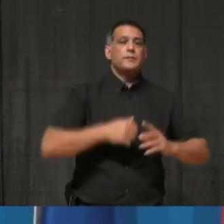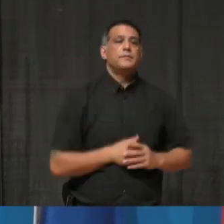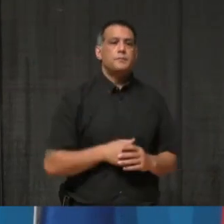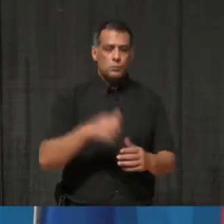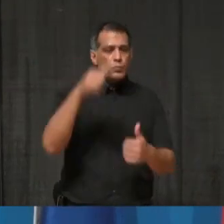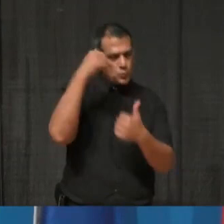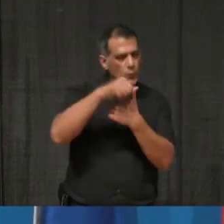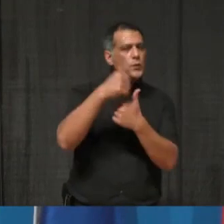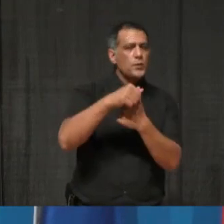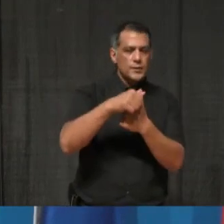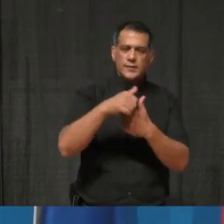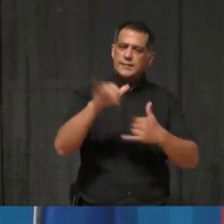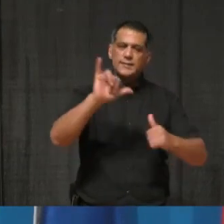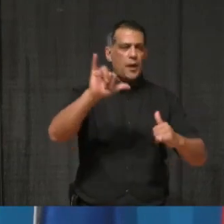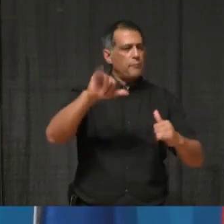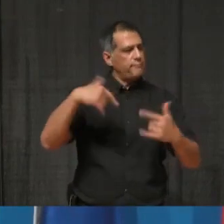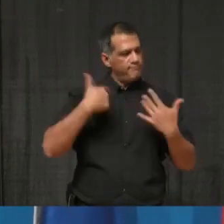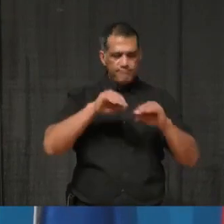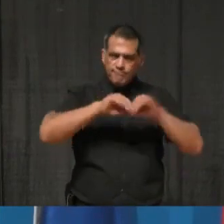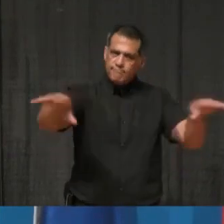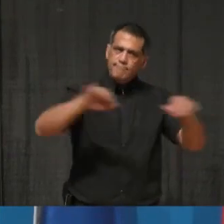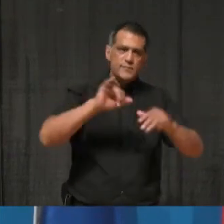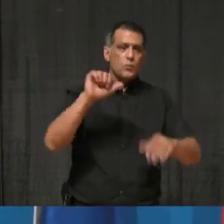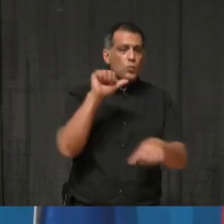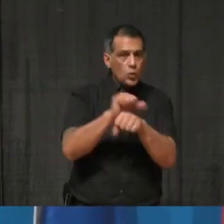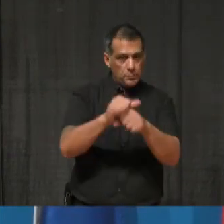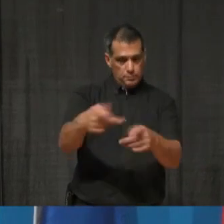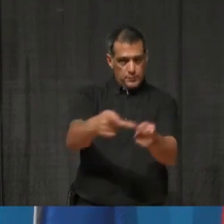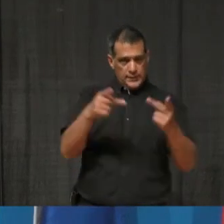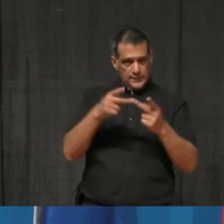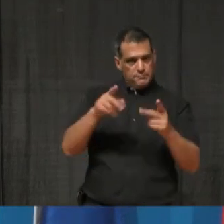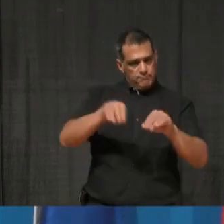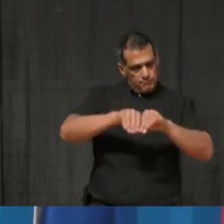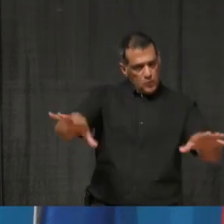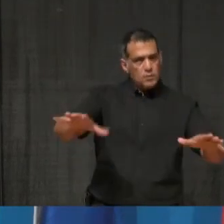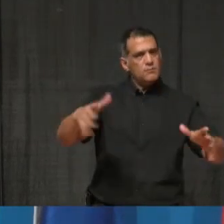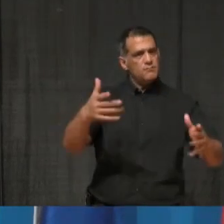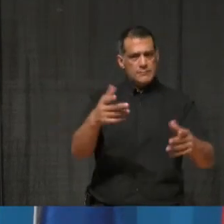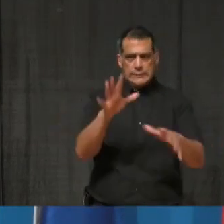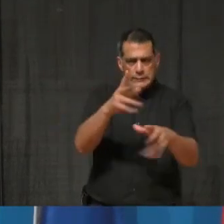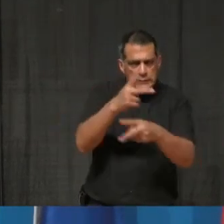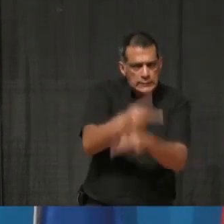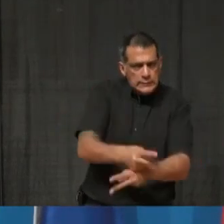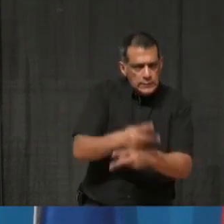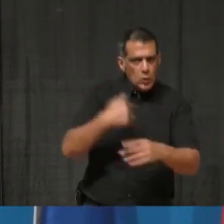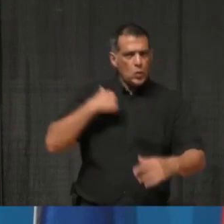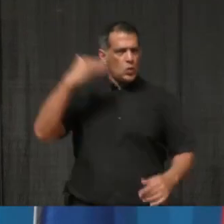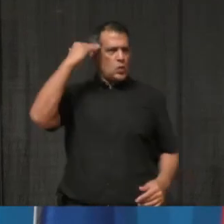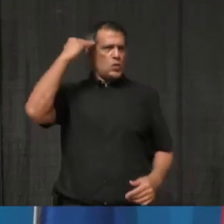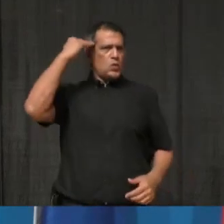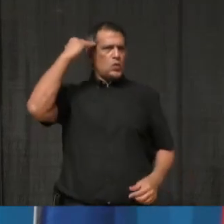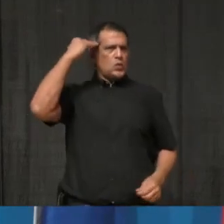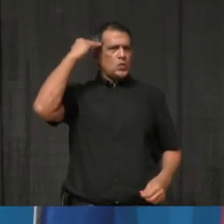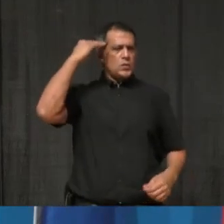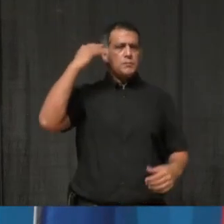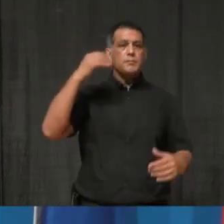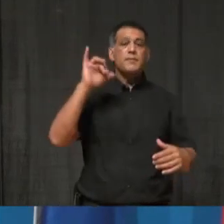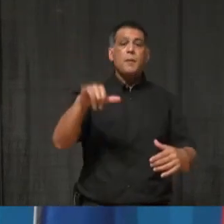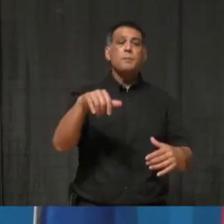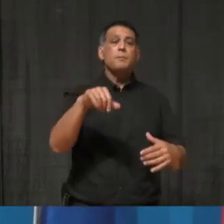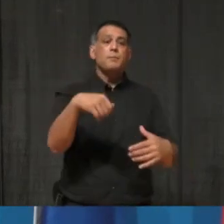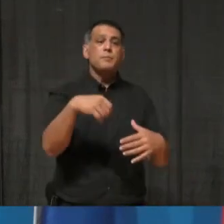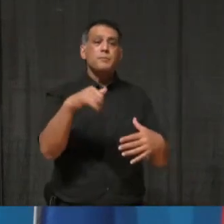Public Health around the nature of workplace outbreaks in our community. We certainly know that manufacturing, distribution,